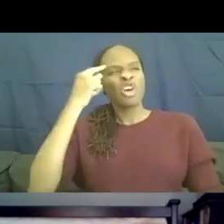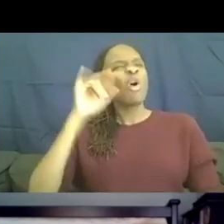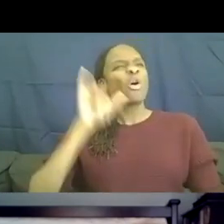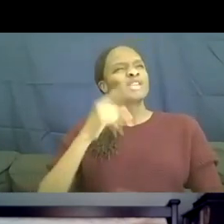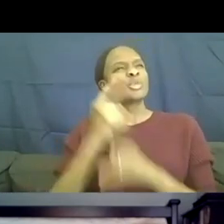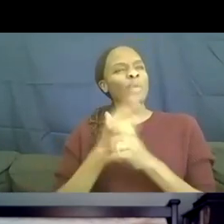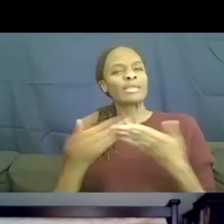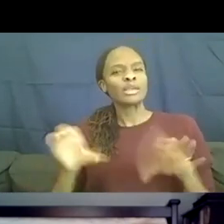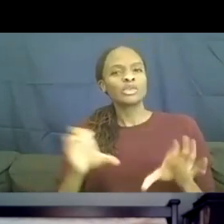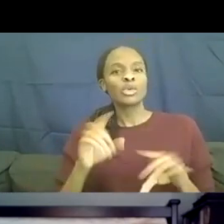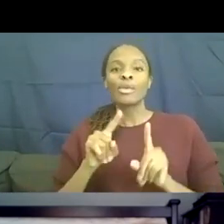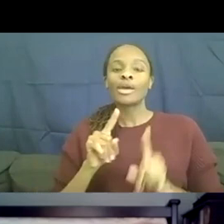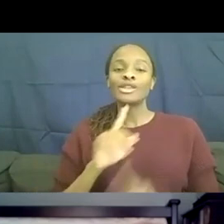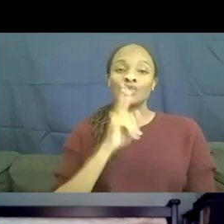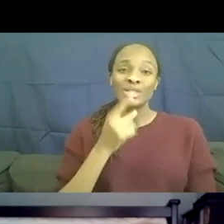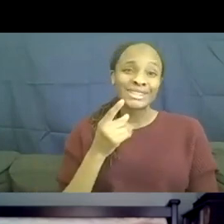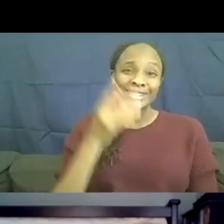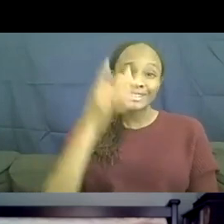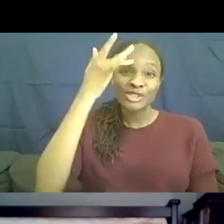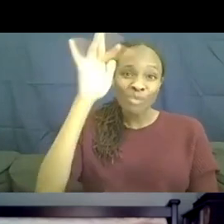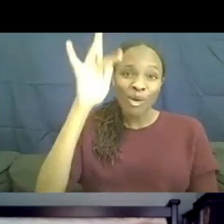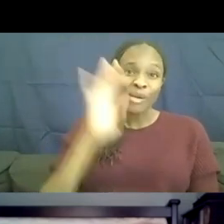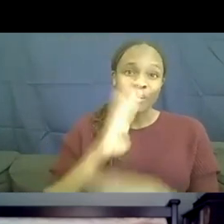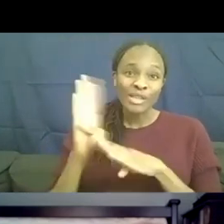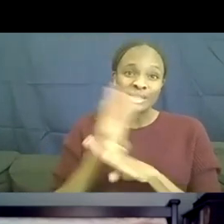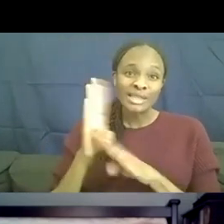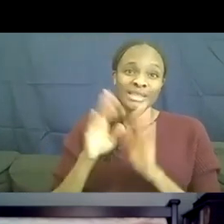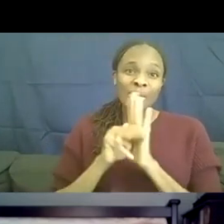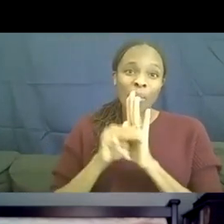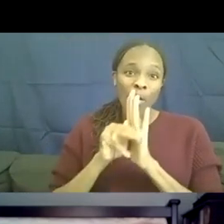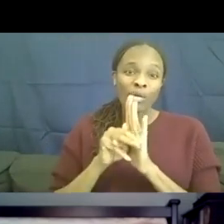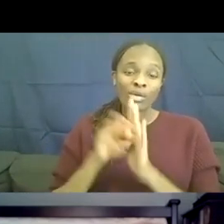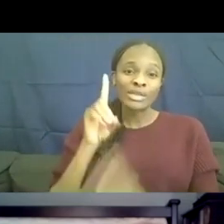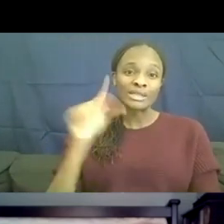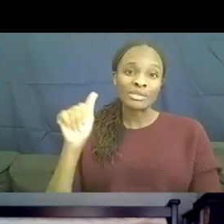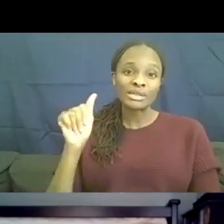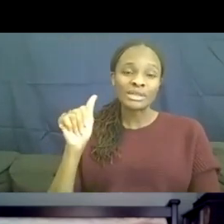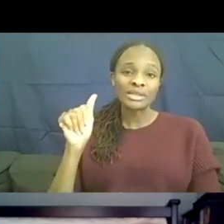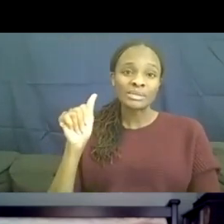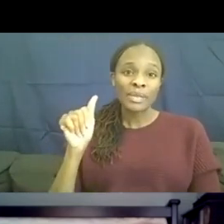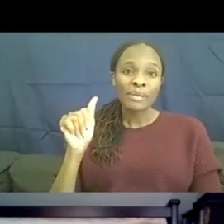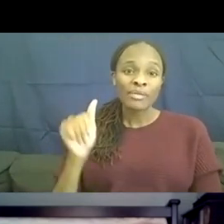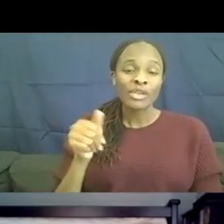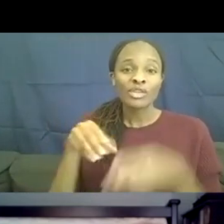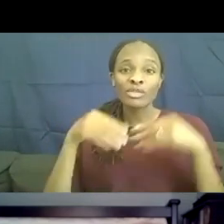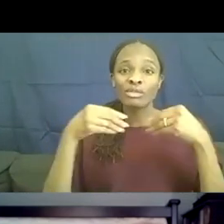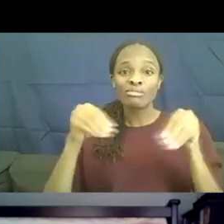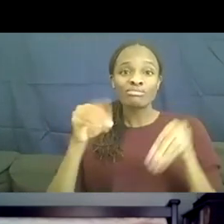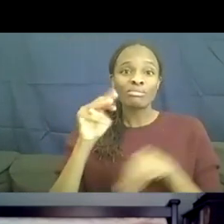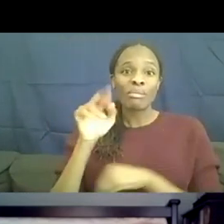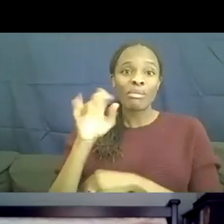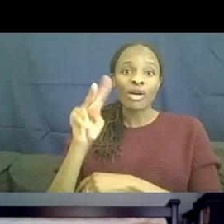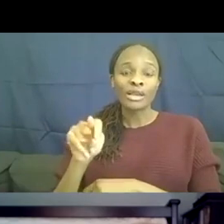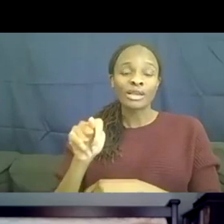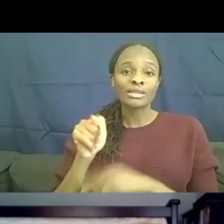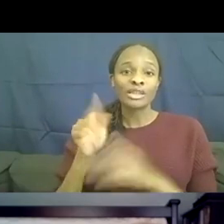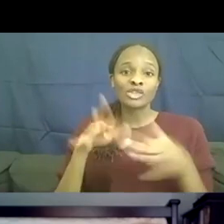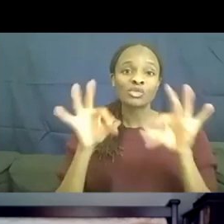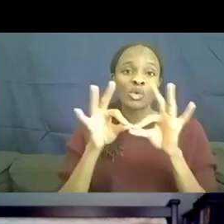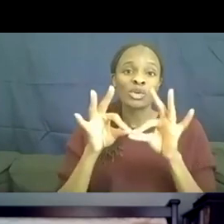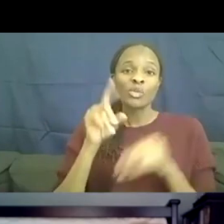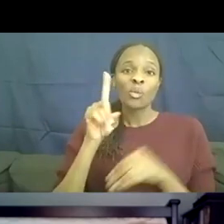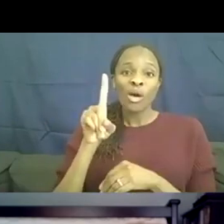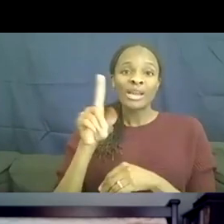but it's also a very smart business model as a disability market is worth a $1 trillion. Okay. Wow. Um,